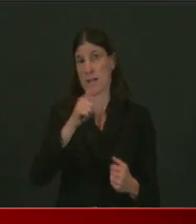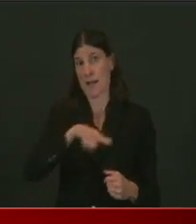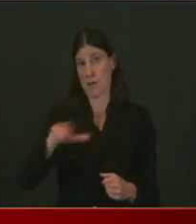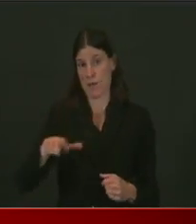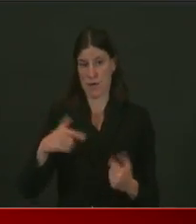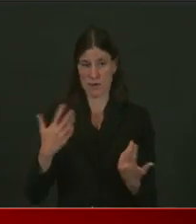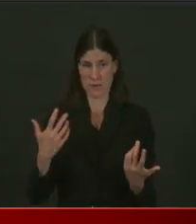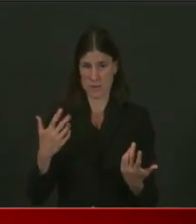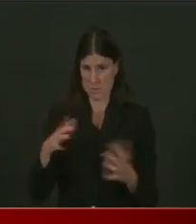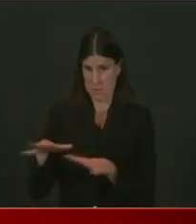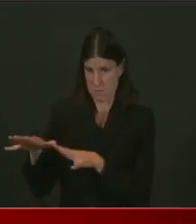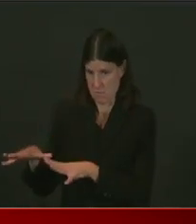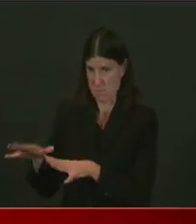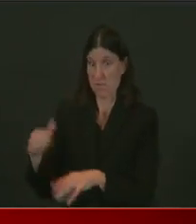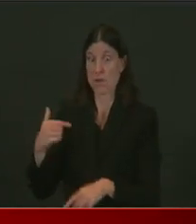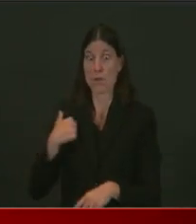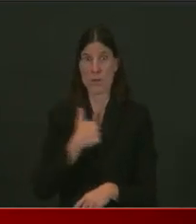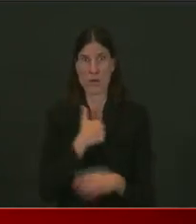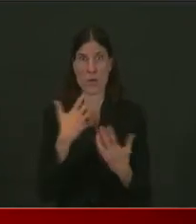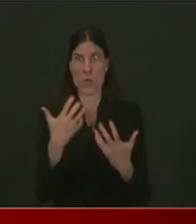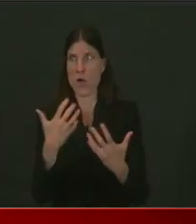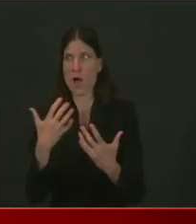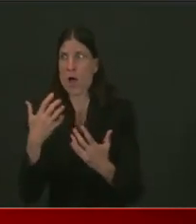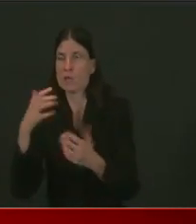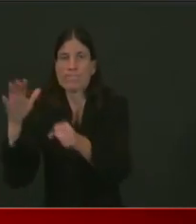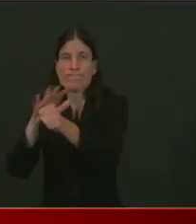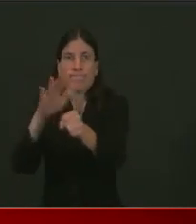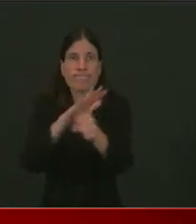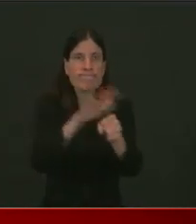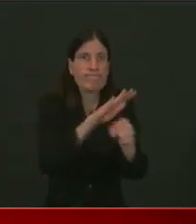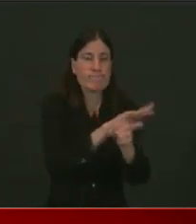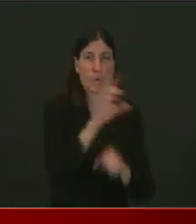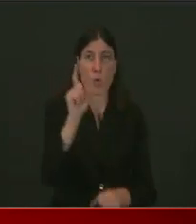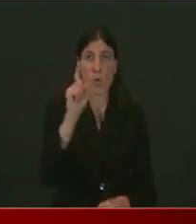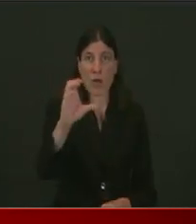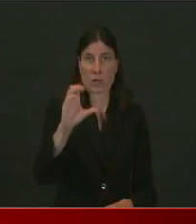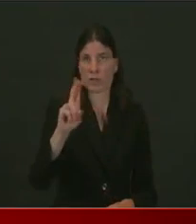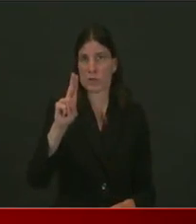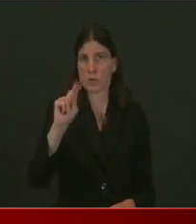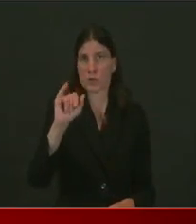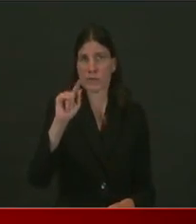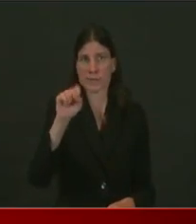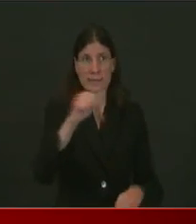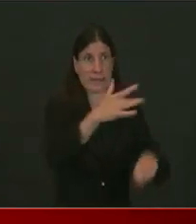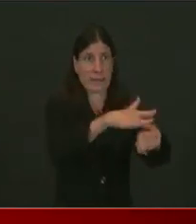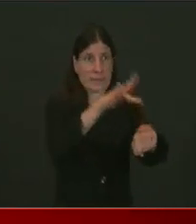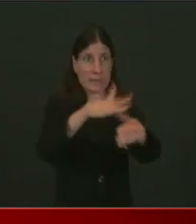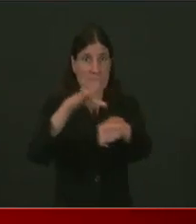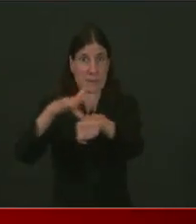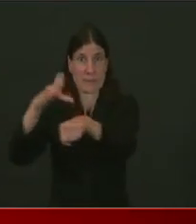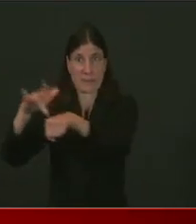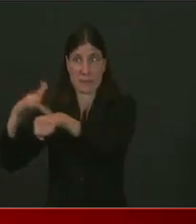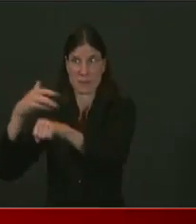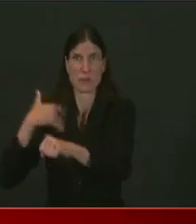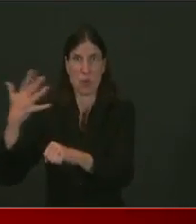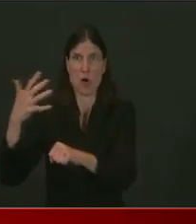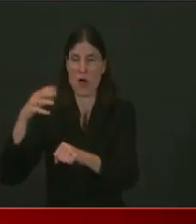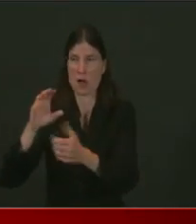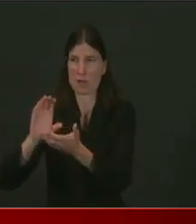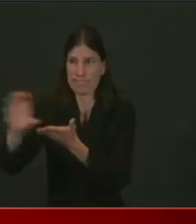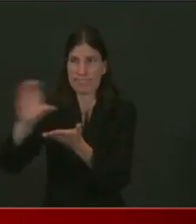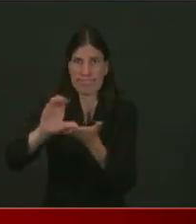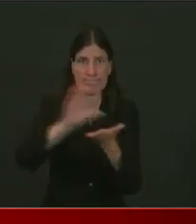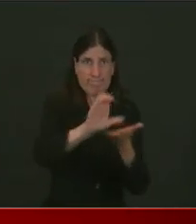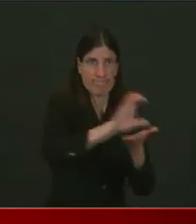100 rental units by the 1st of July to be rented to folks that have housing vouchers. It's an aggressive